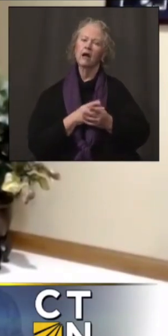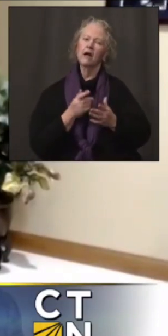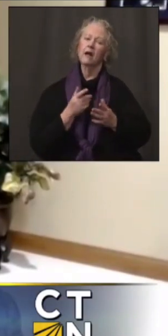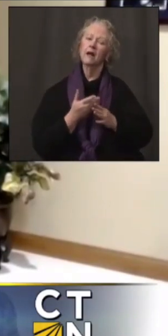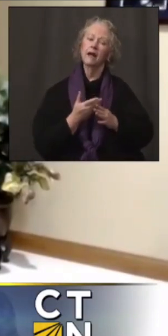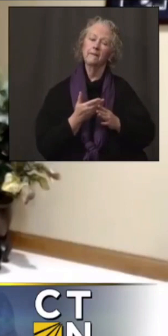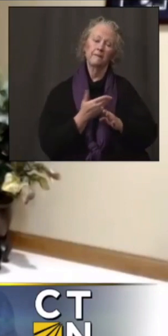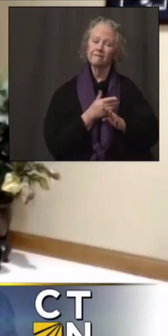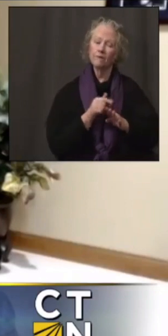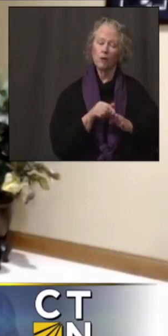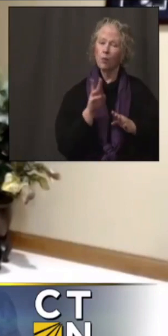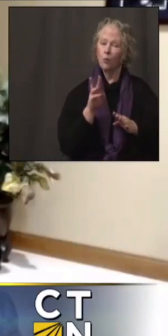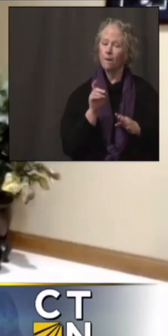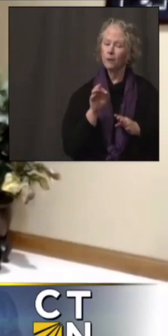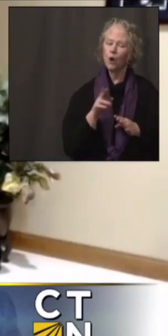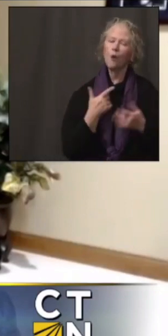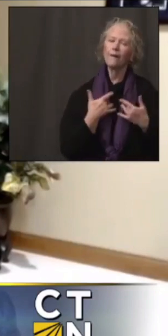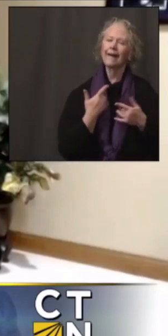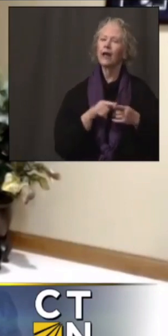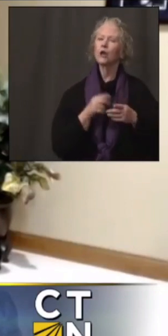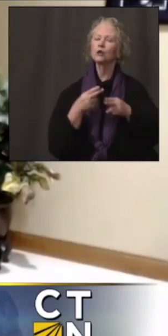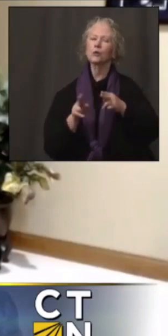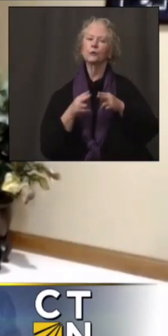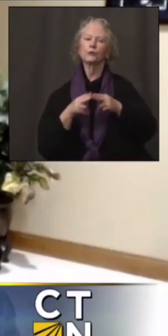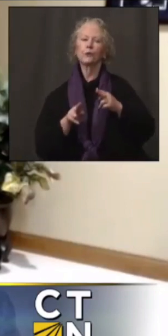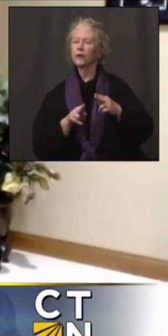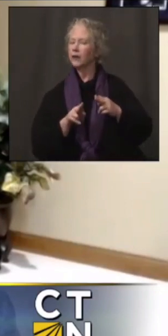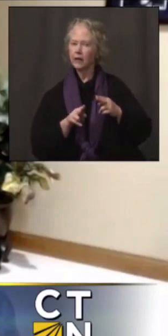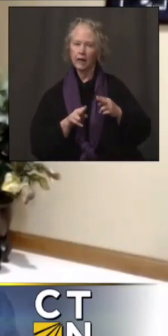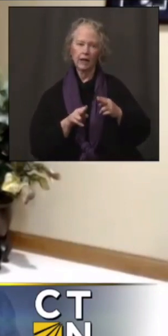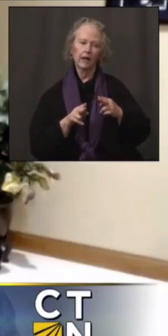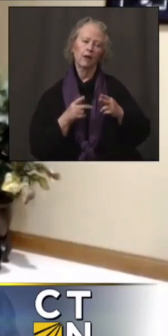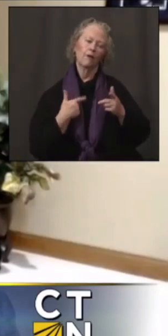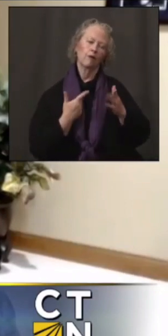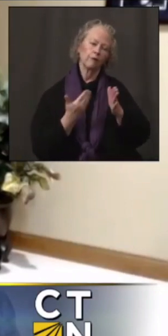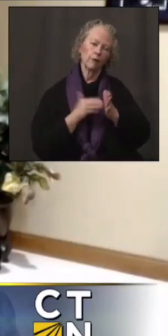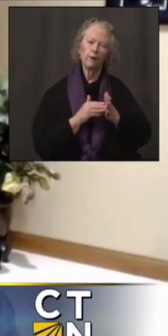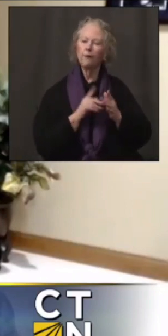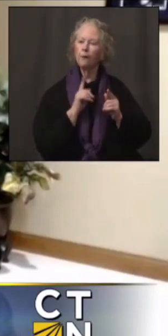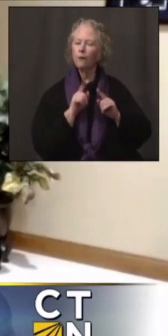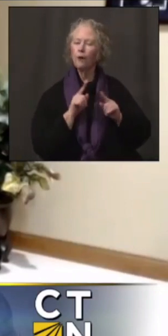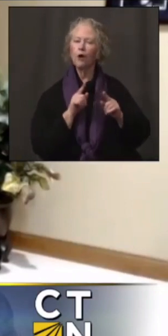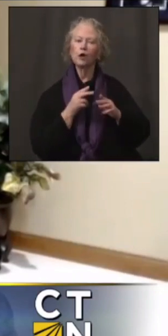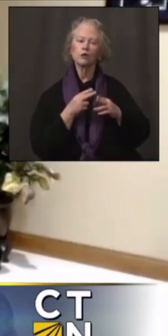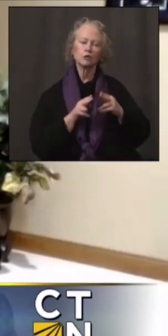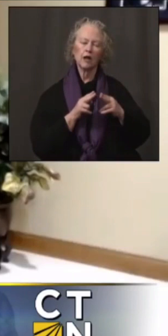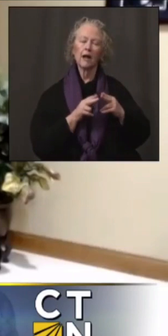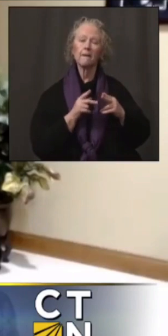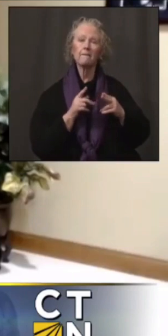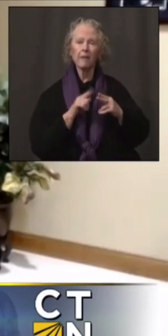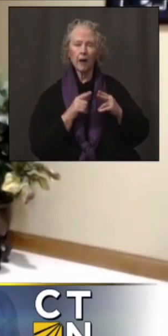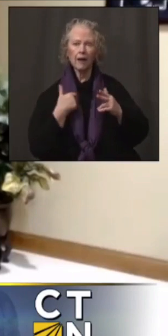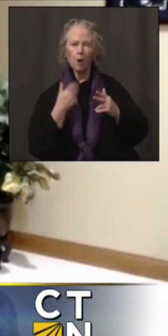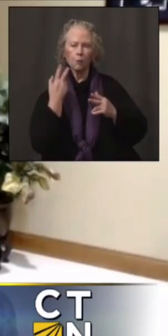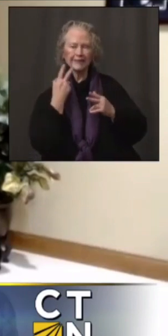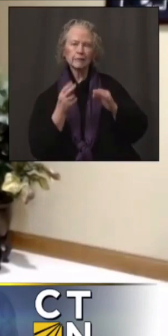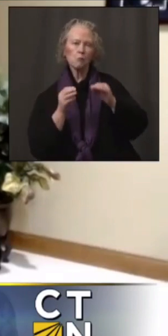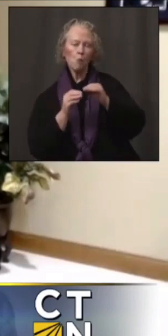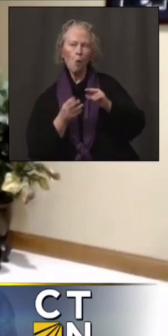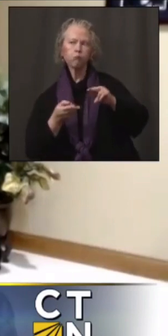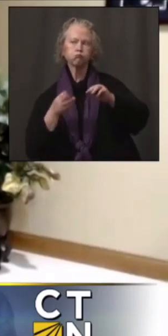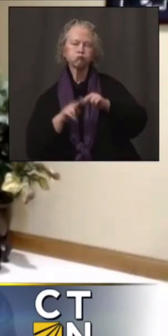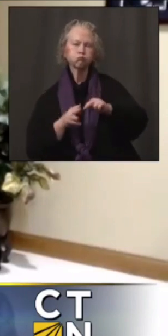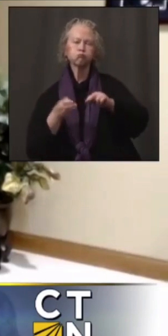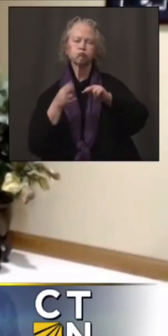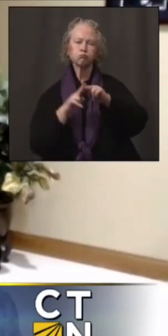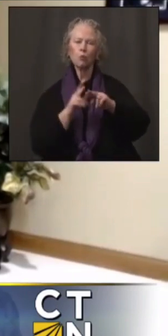likely are you to take the vaccine? We have the conversation, we repeat the poll and we see phenomenal increases in those that are likely to take it